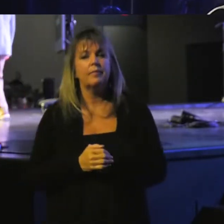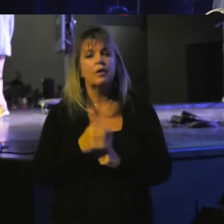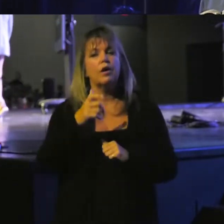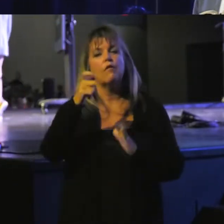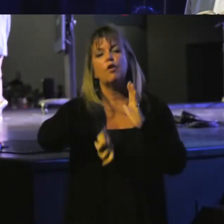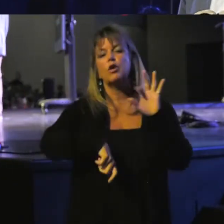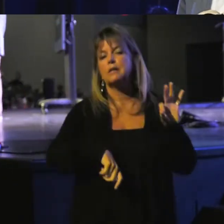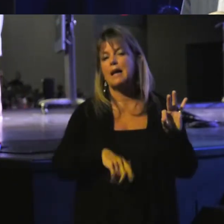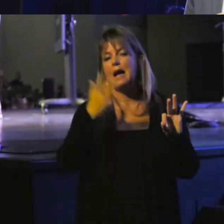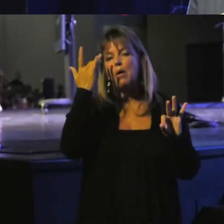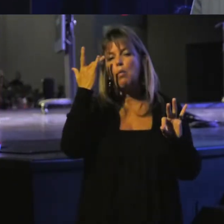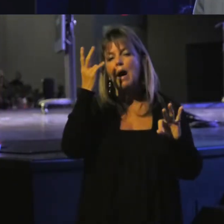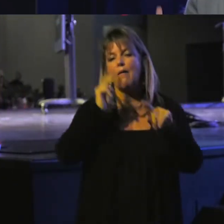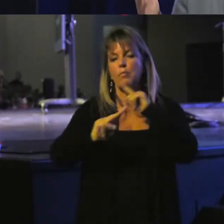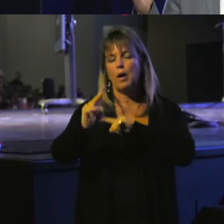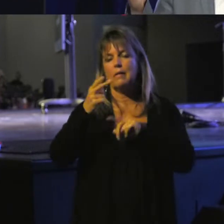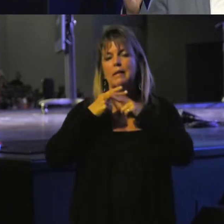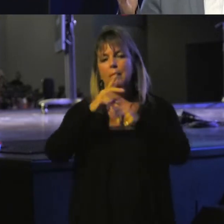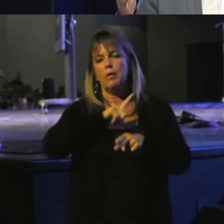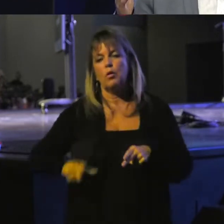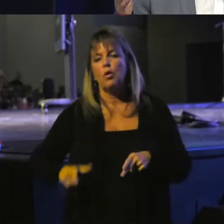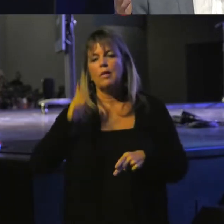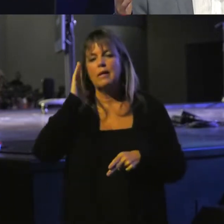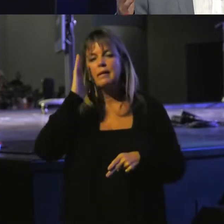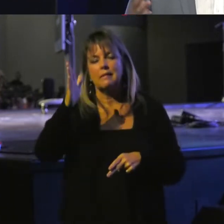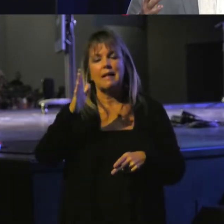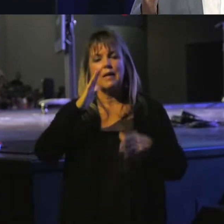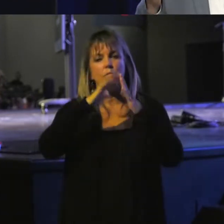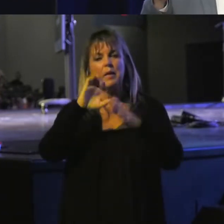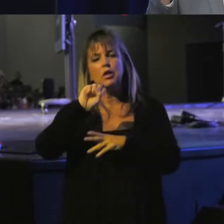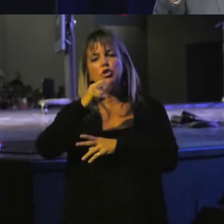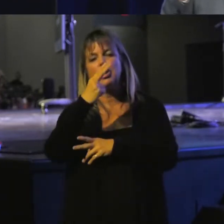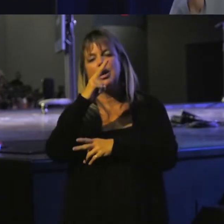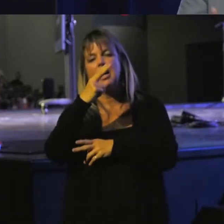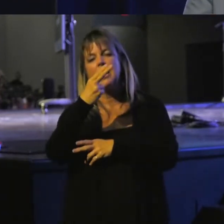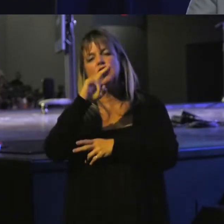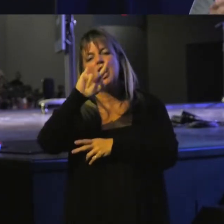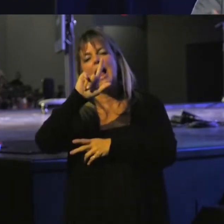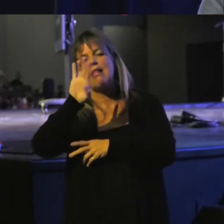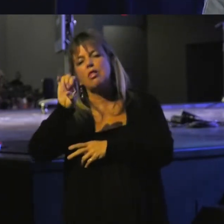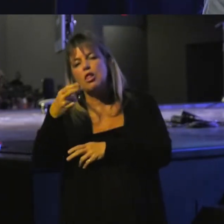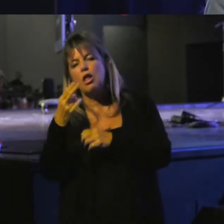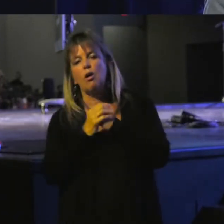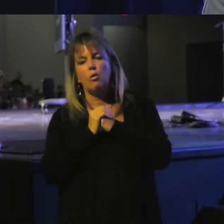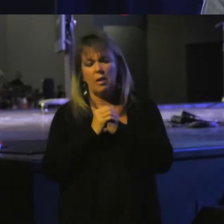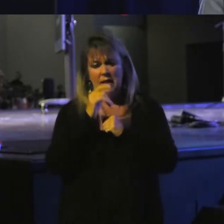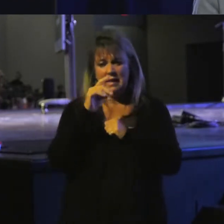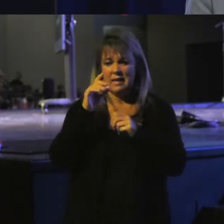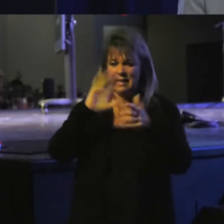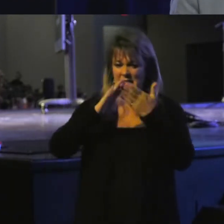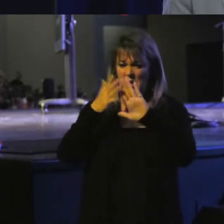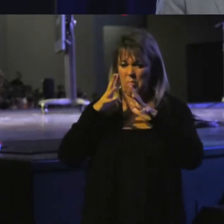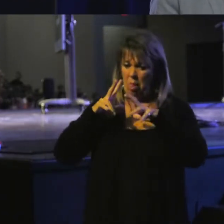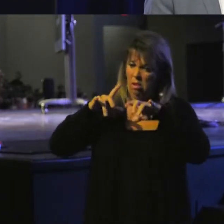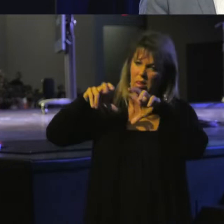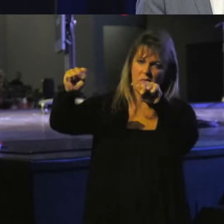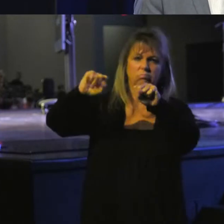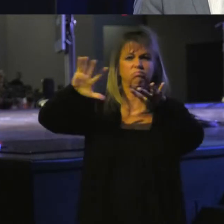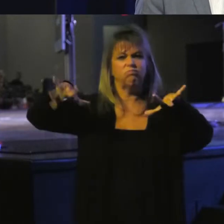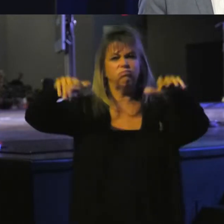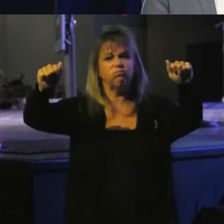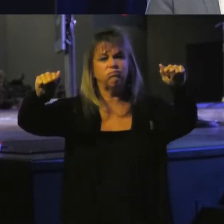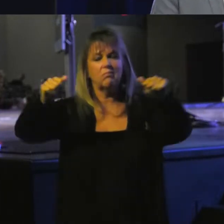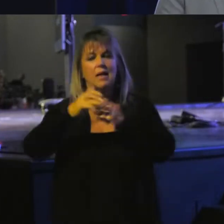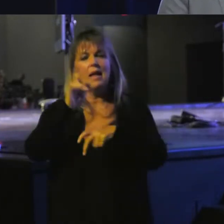prophesied in the name of the Lord saying, this house shall be like Shiloh and this city shall be desolate without the inhabitant. And all the people gathered around